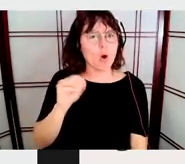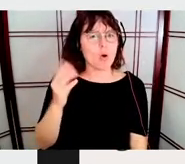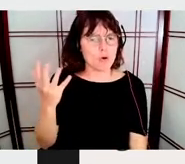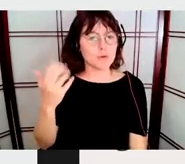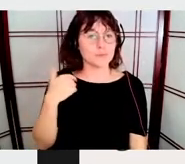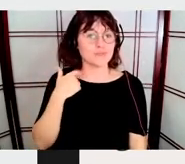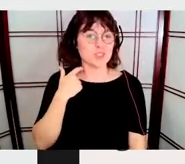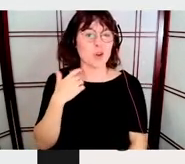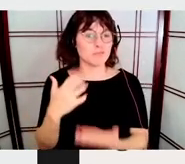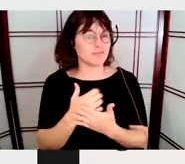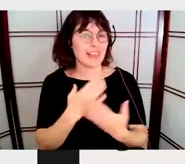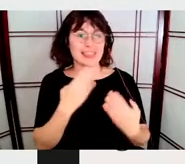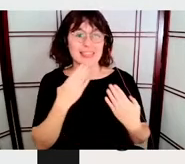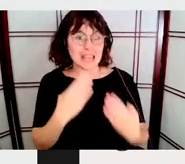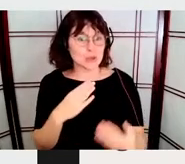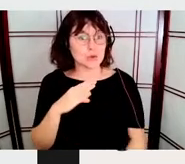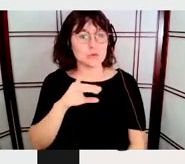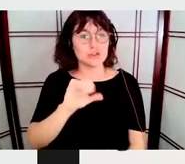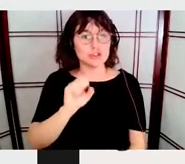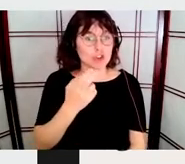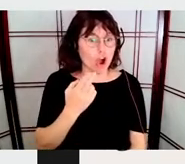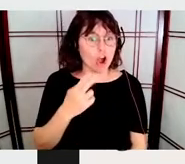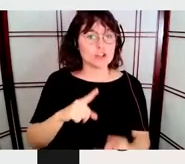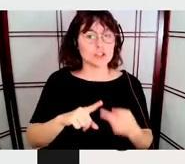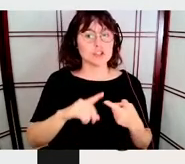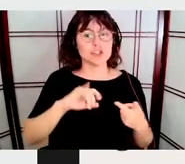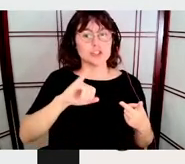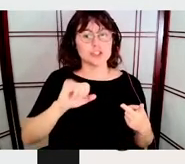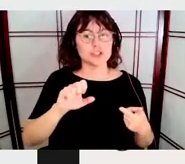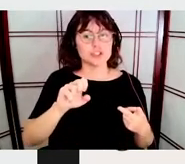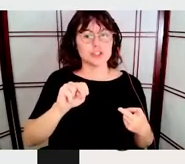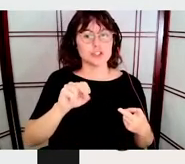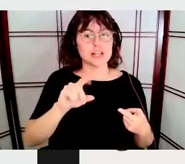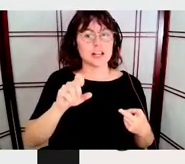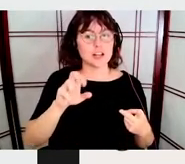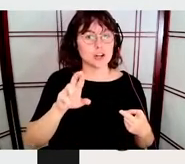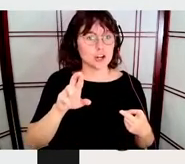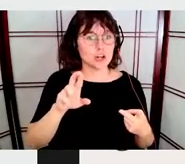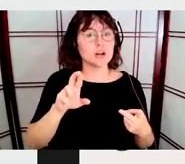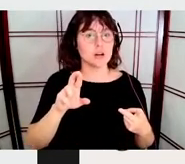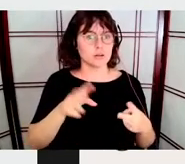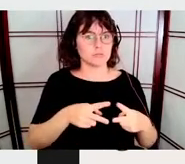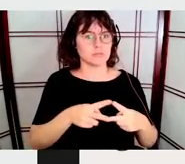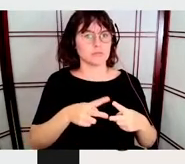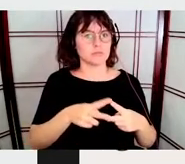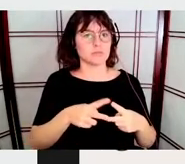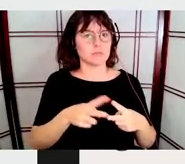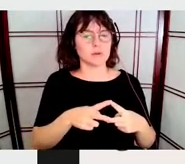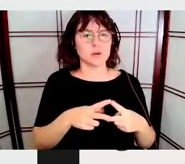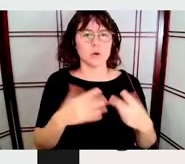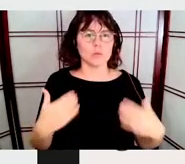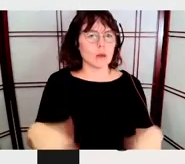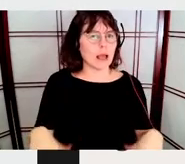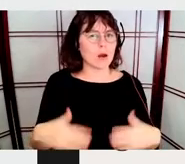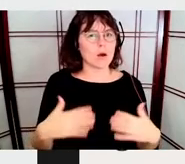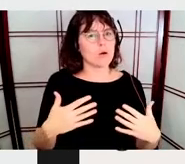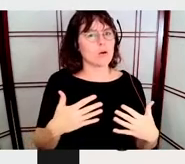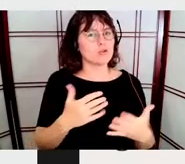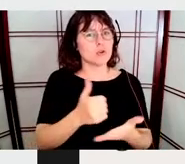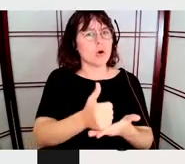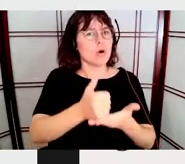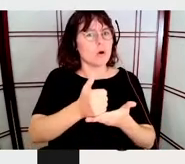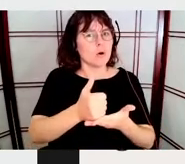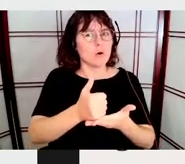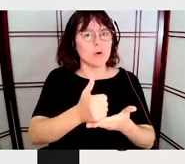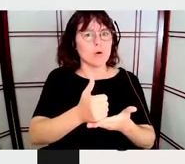and Jennifer for being so welcoming for everything that they've done for